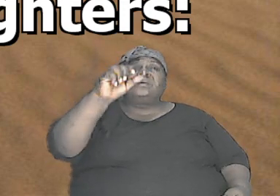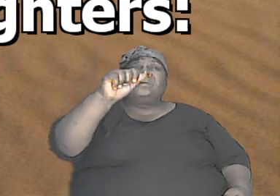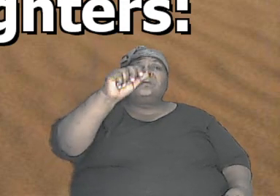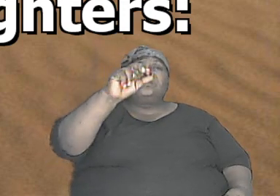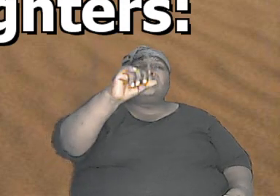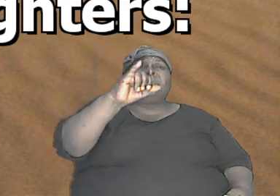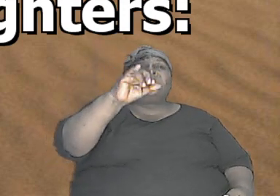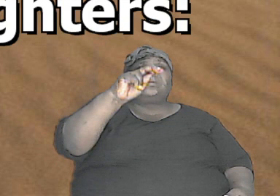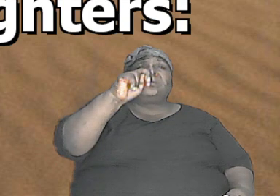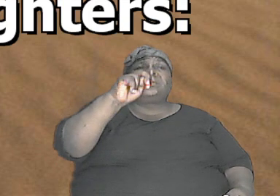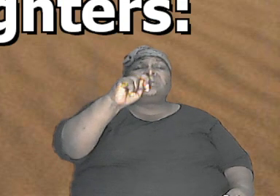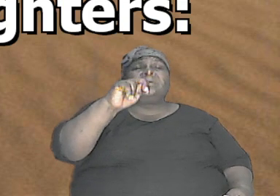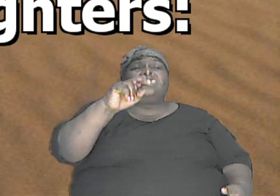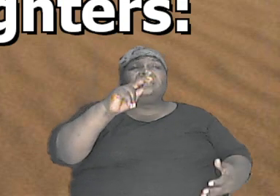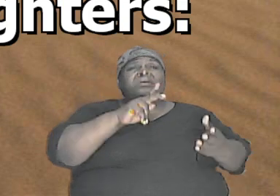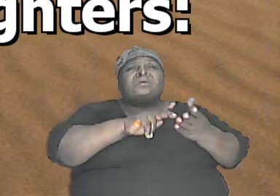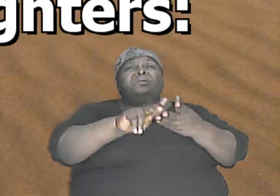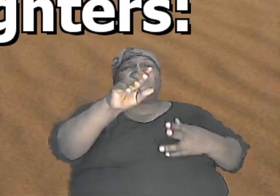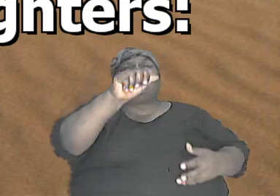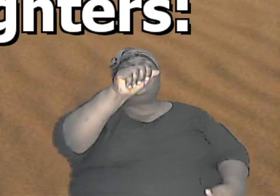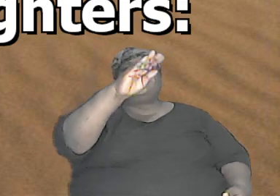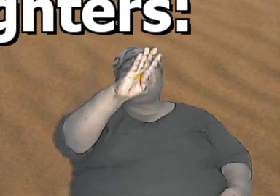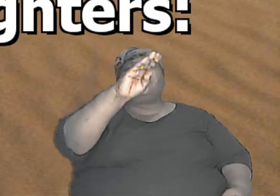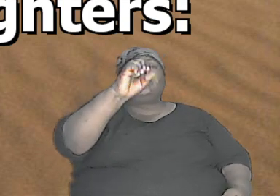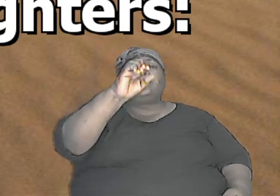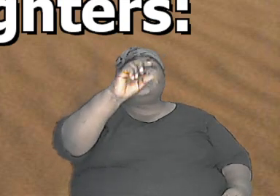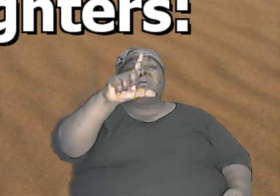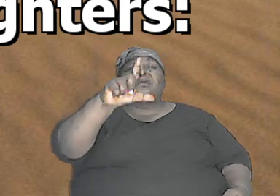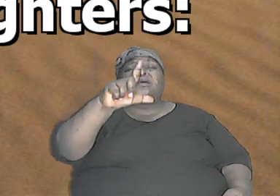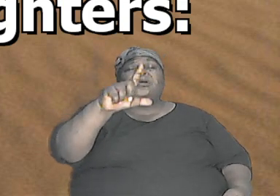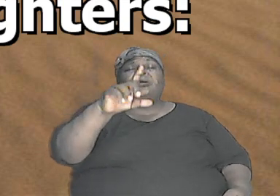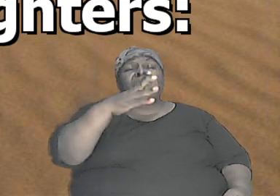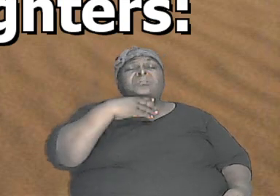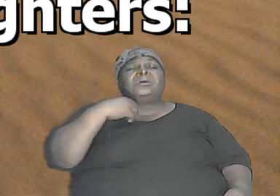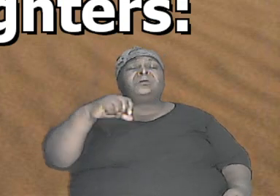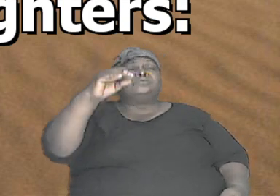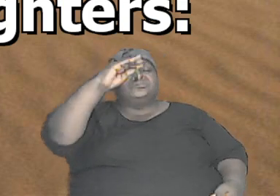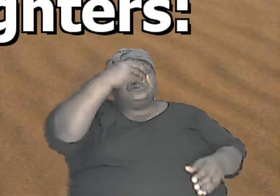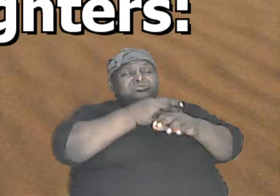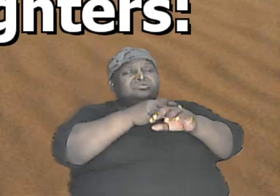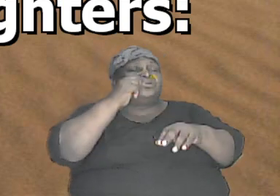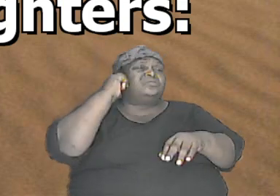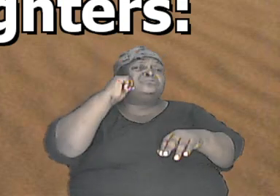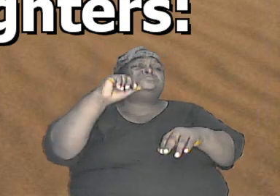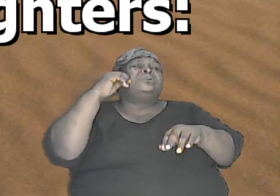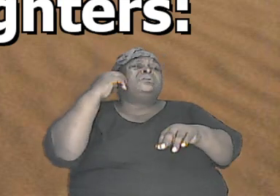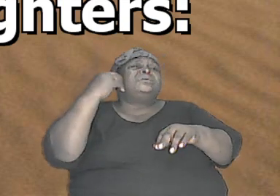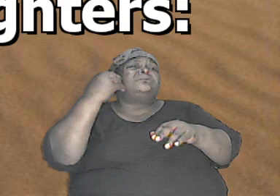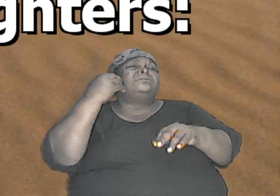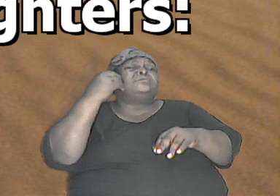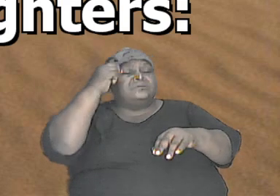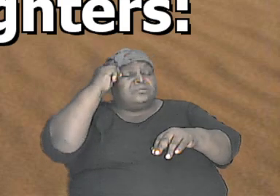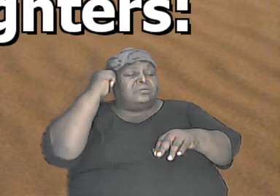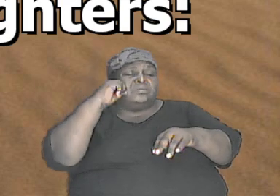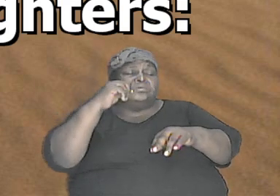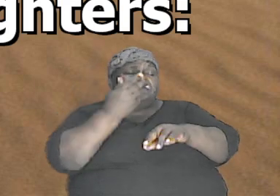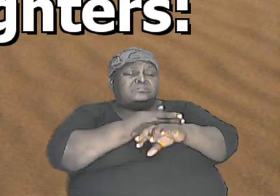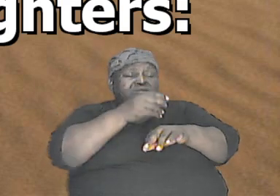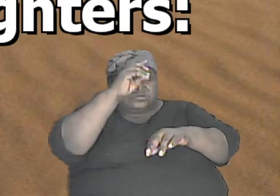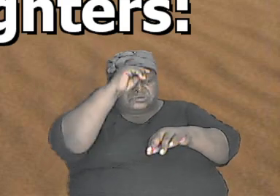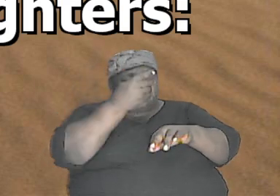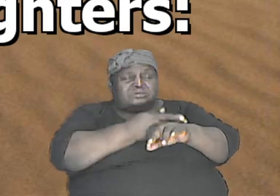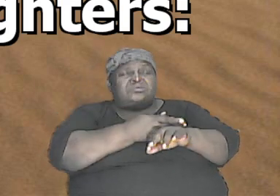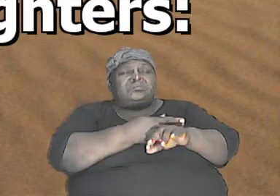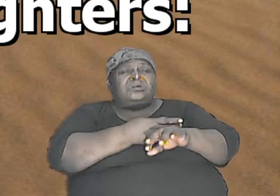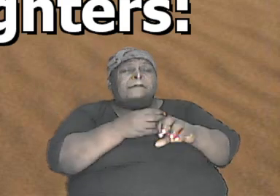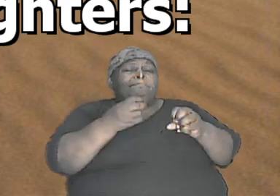and certainly after they had children sons and daughters and of course over time this would have been a lot of